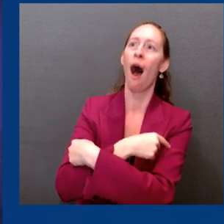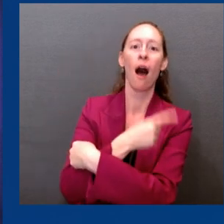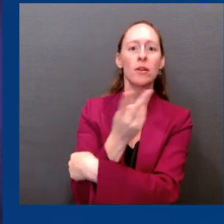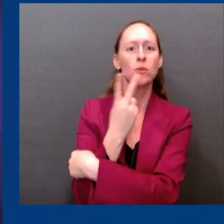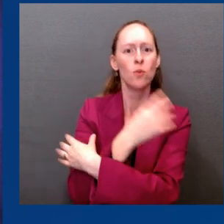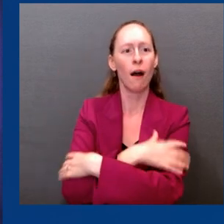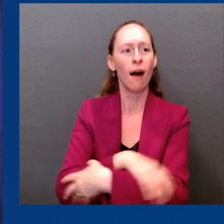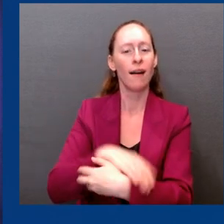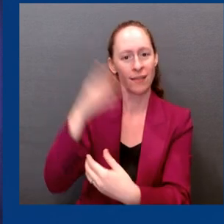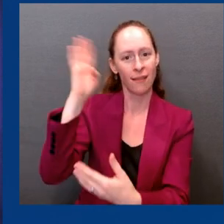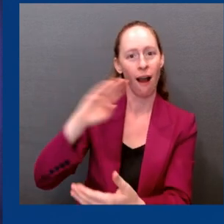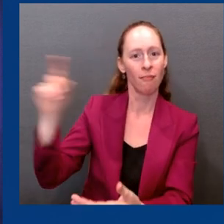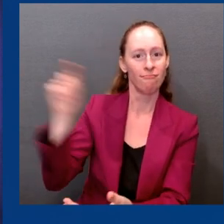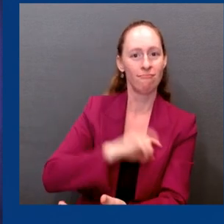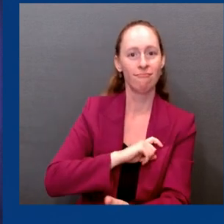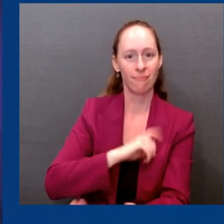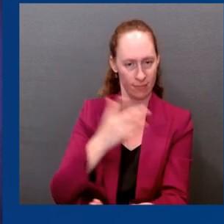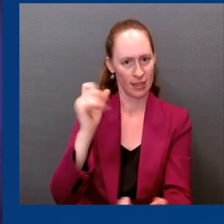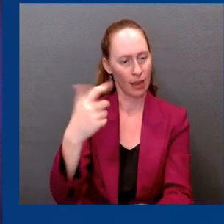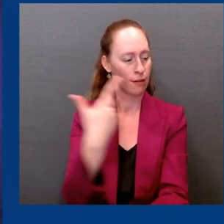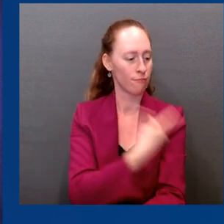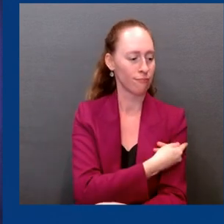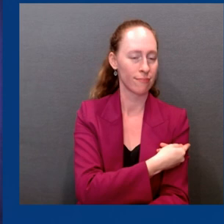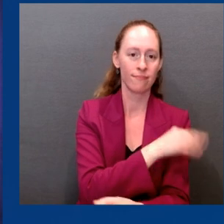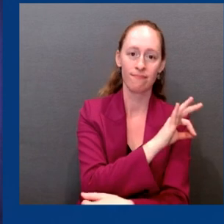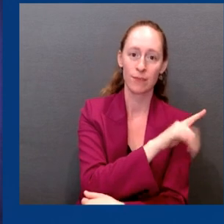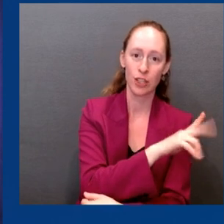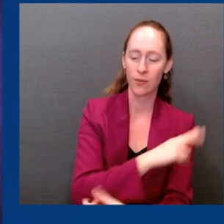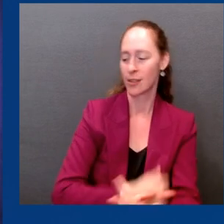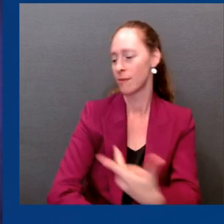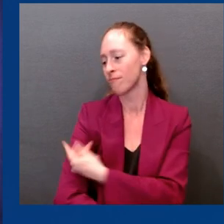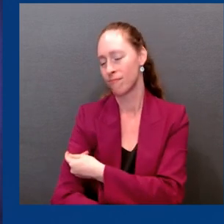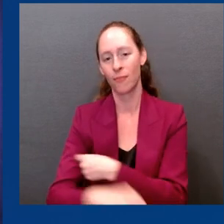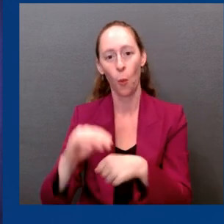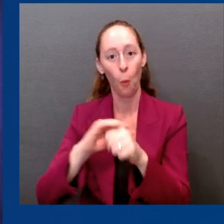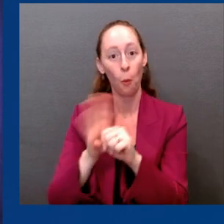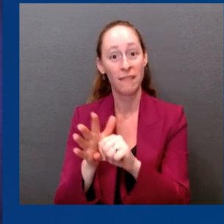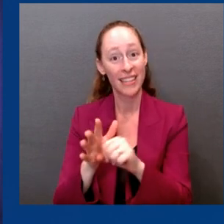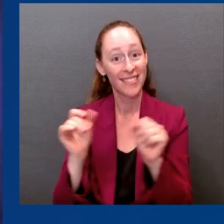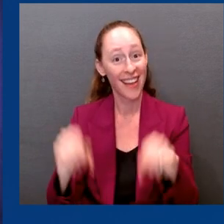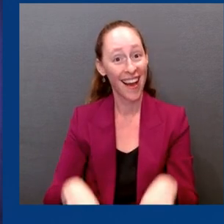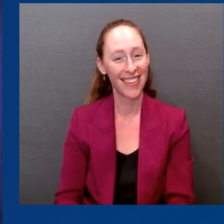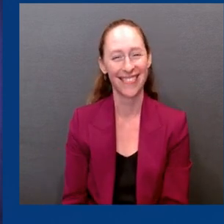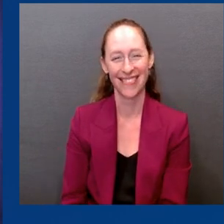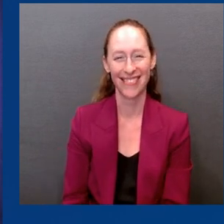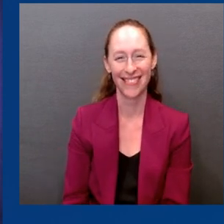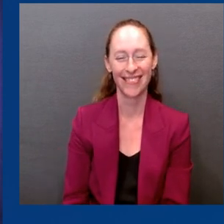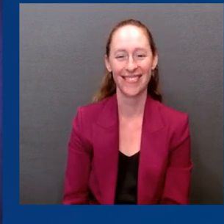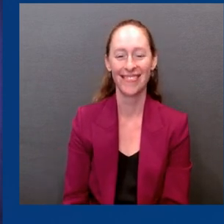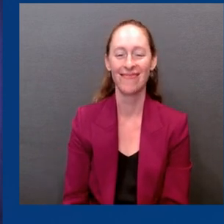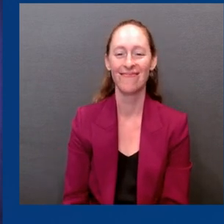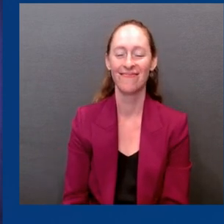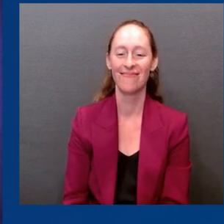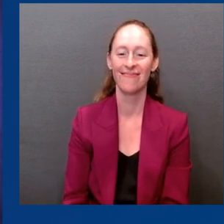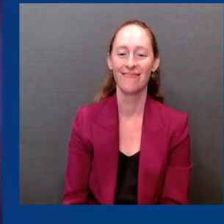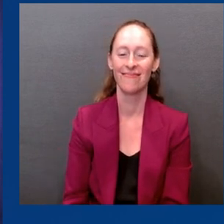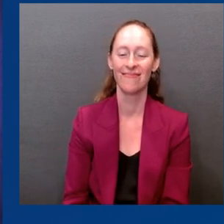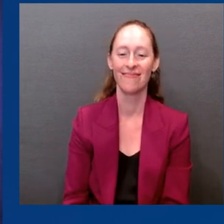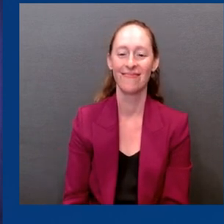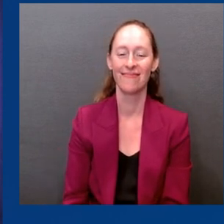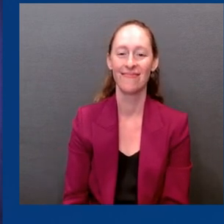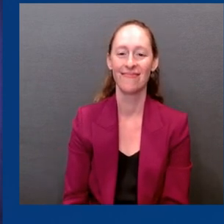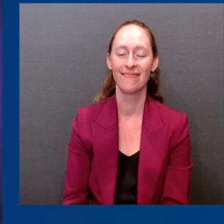goal for this fall is we will make sure, we the administration will make sure, that vaccines are free,